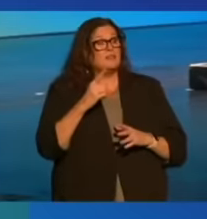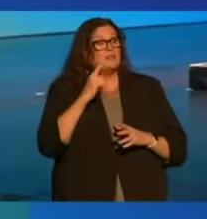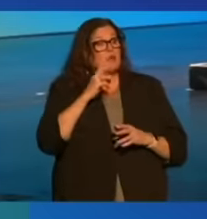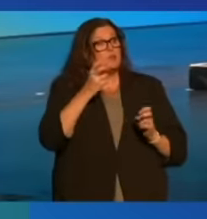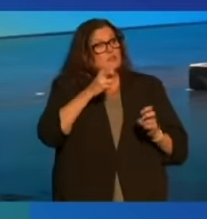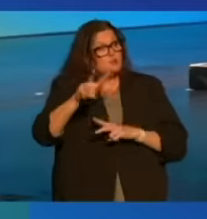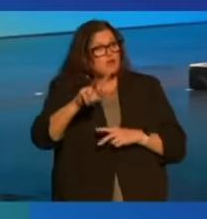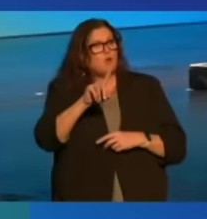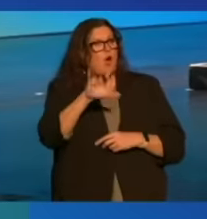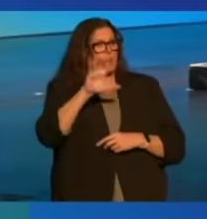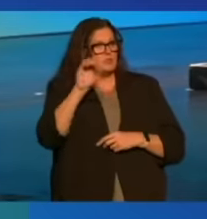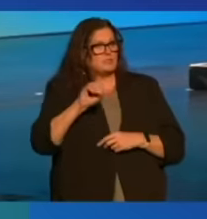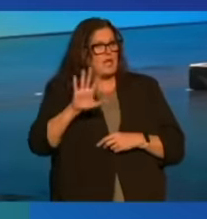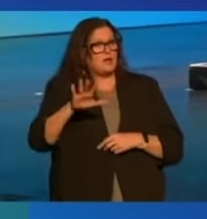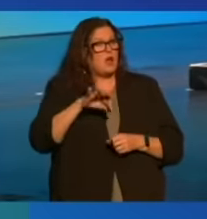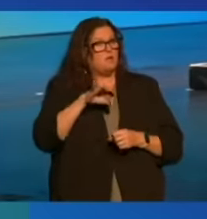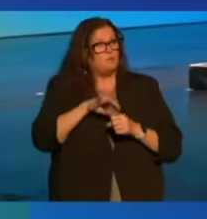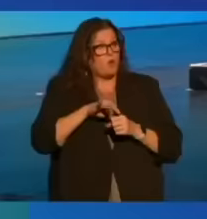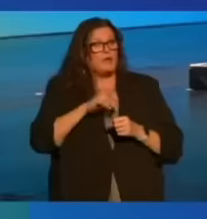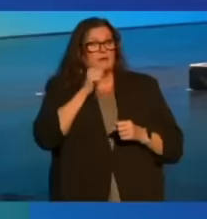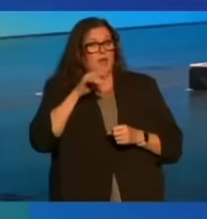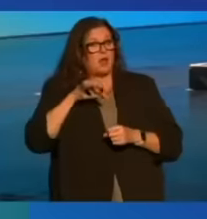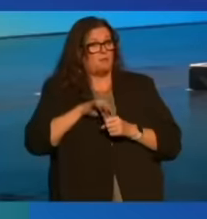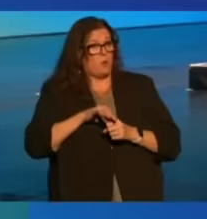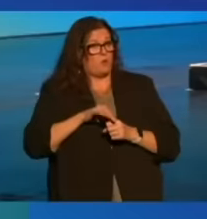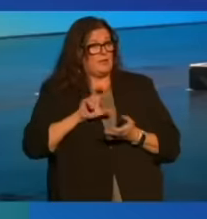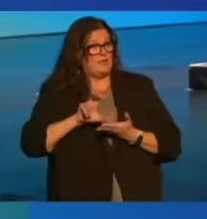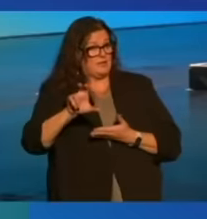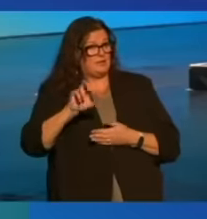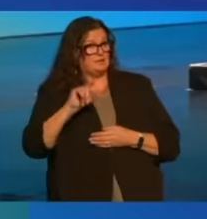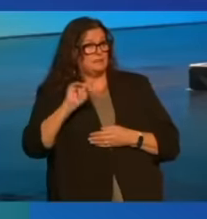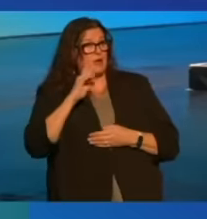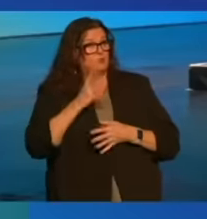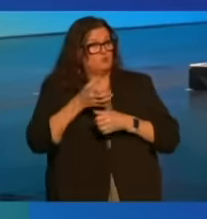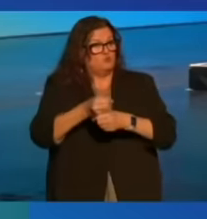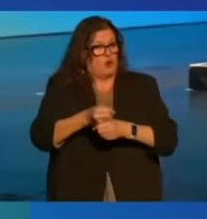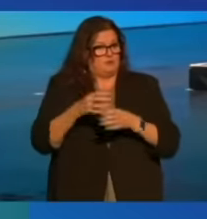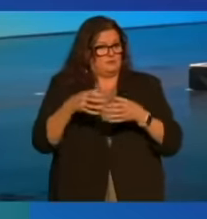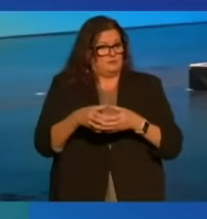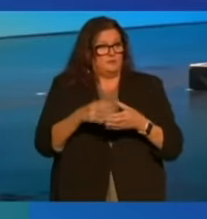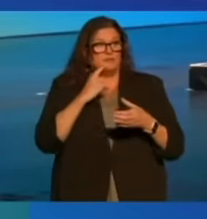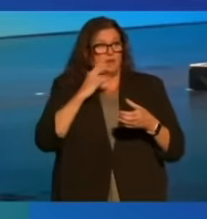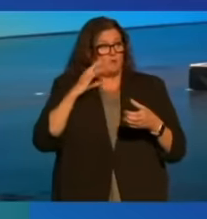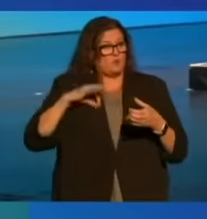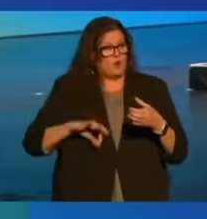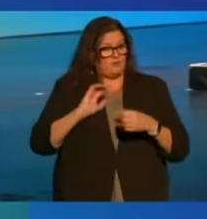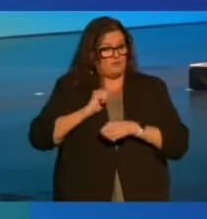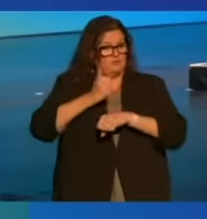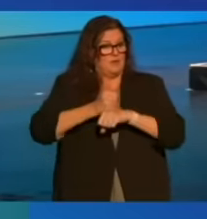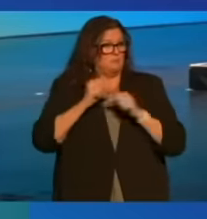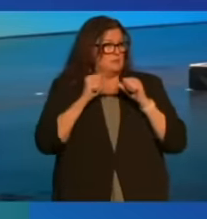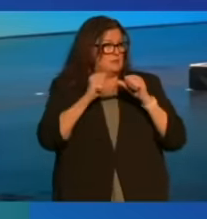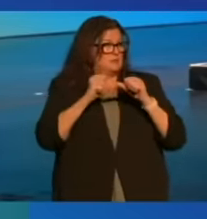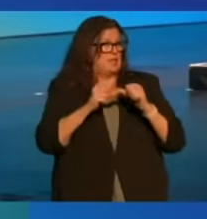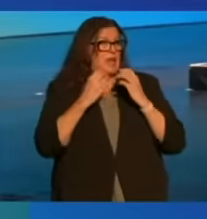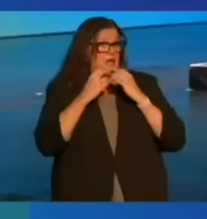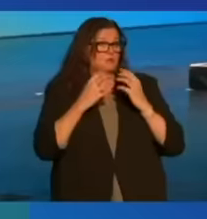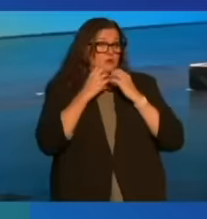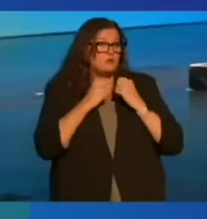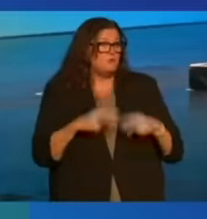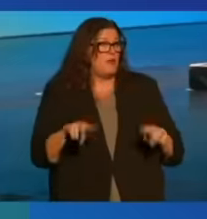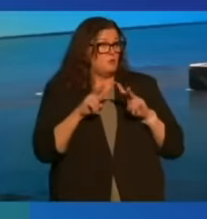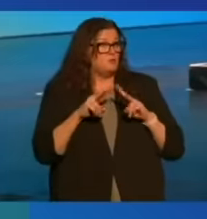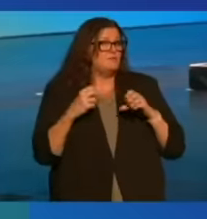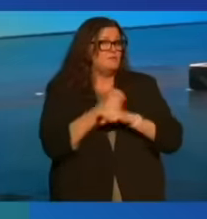100 percent of voting and non-voting stock to a trust and nonprofit set up to sustain their values and fight